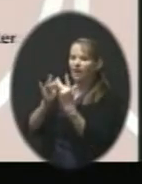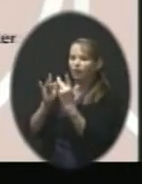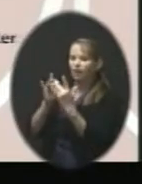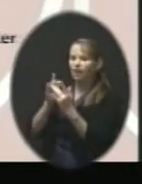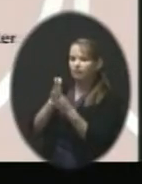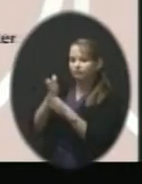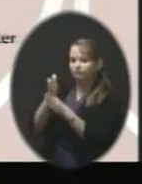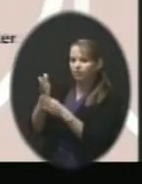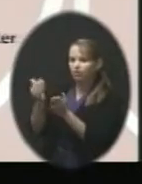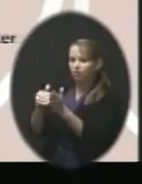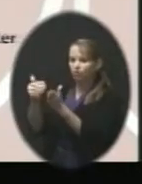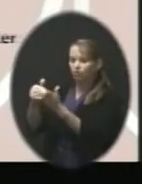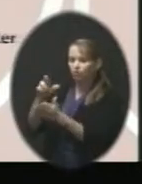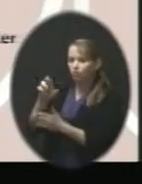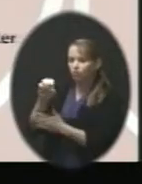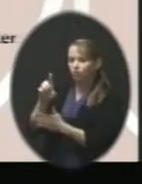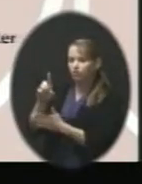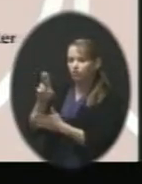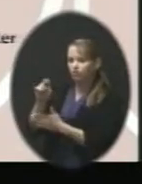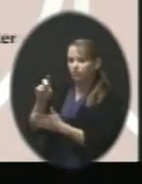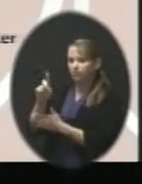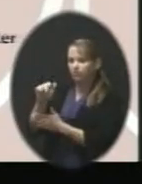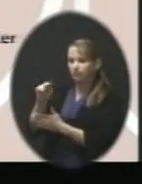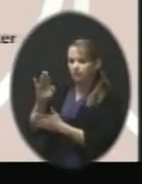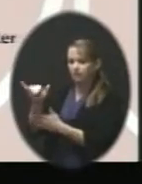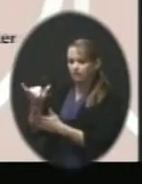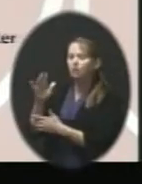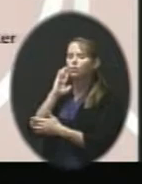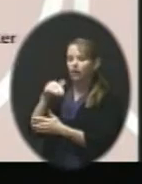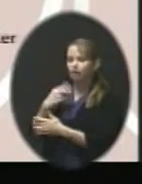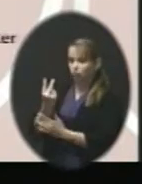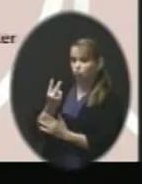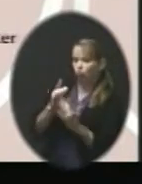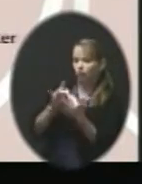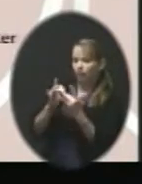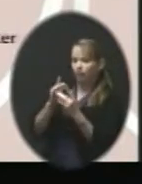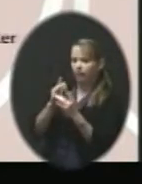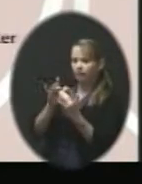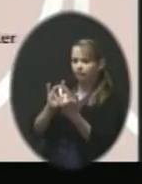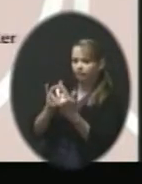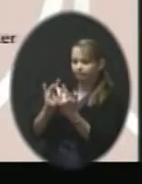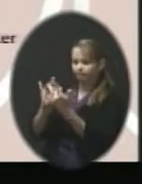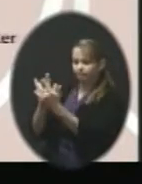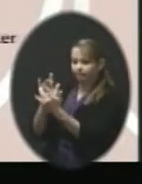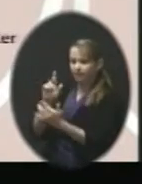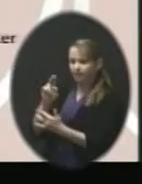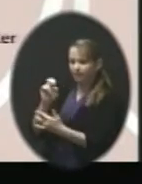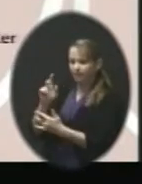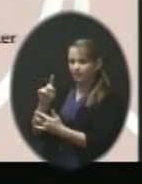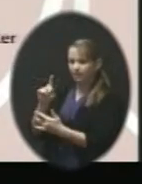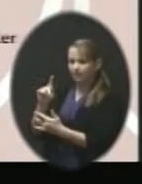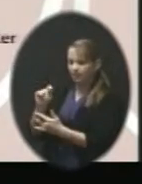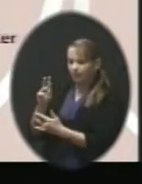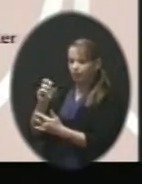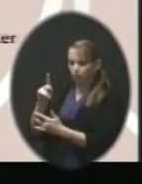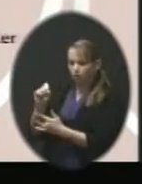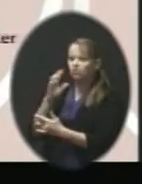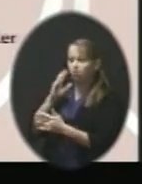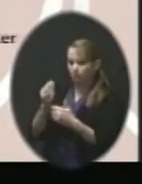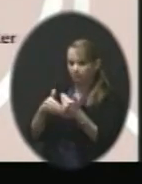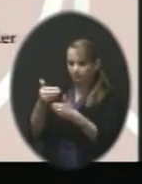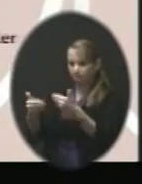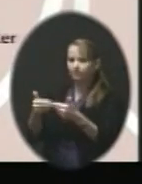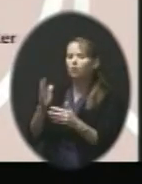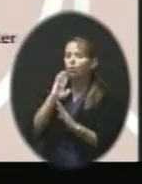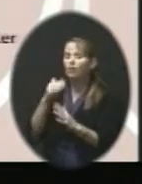internet going at all times for any failure that we might have. We also will have improved cooling generator over there